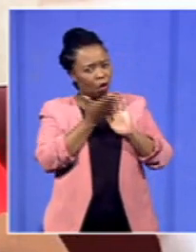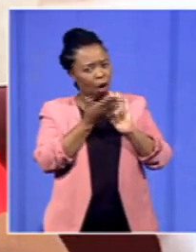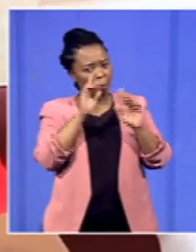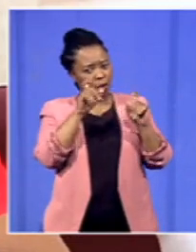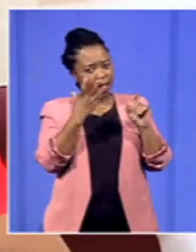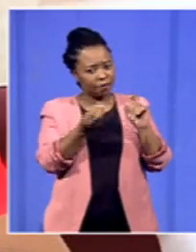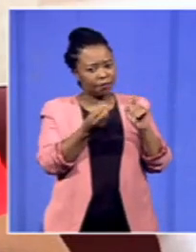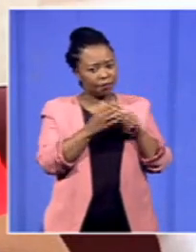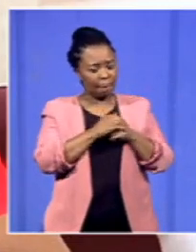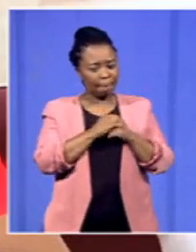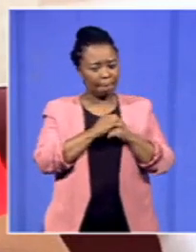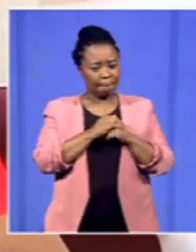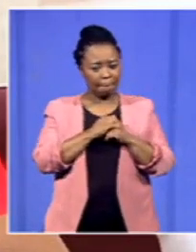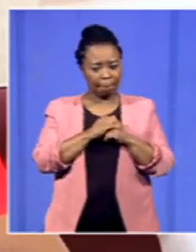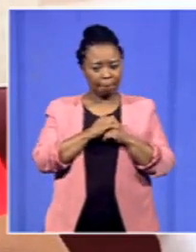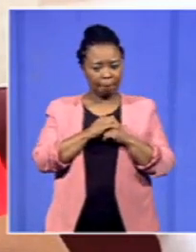Yeah.